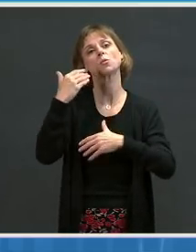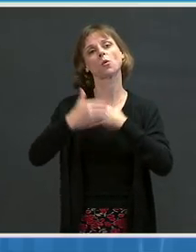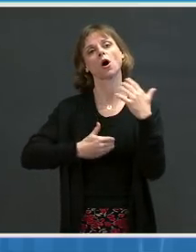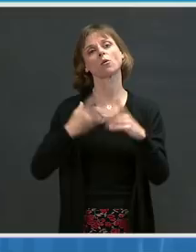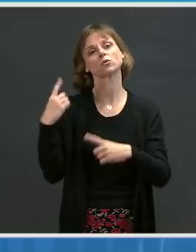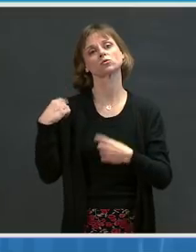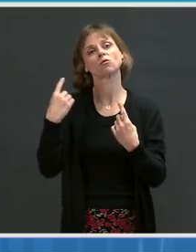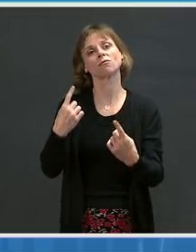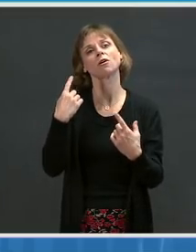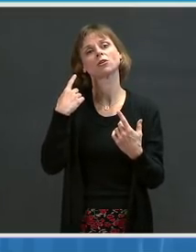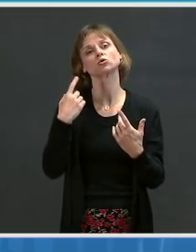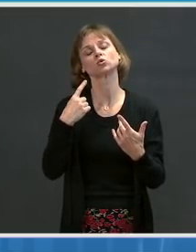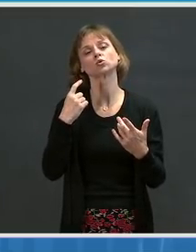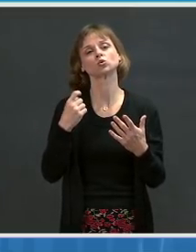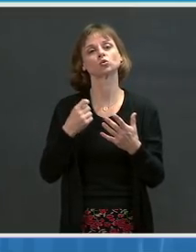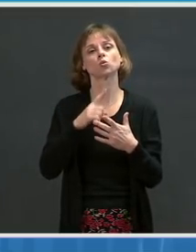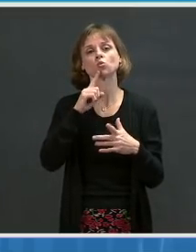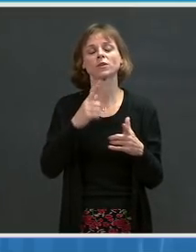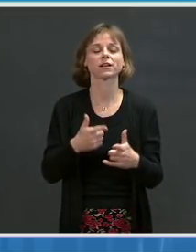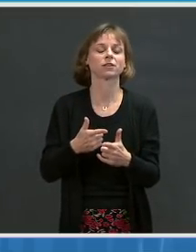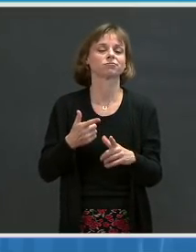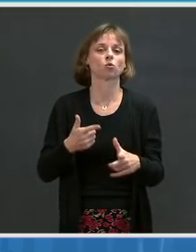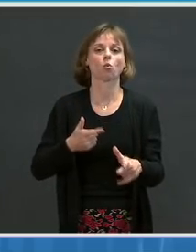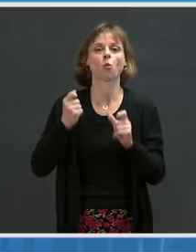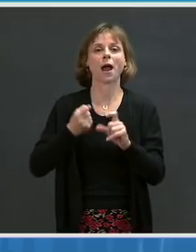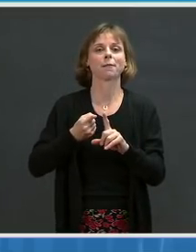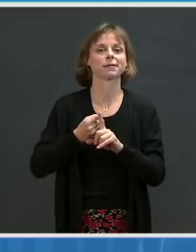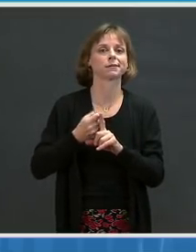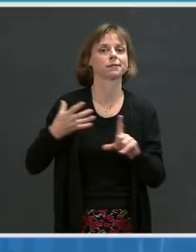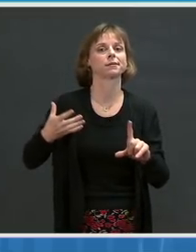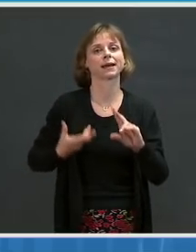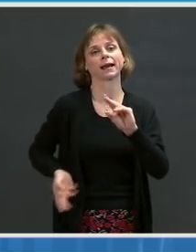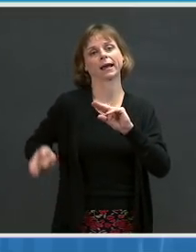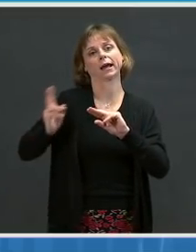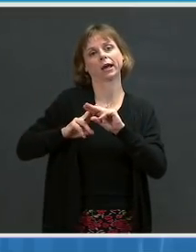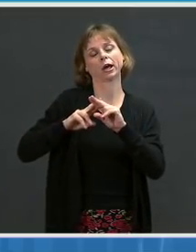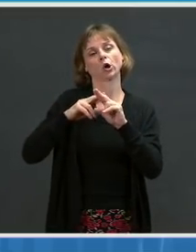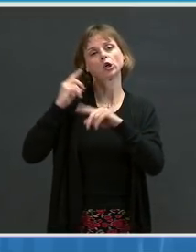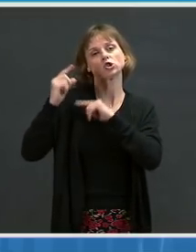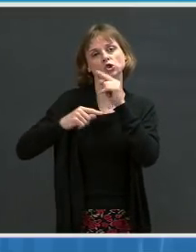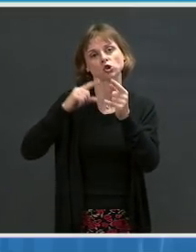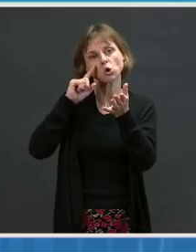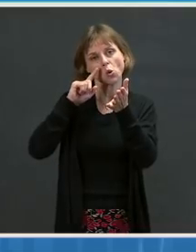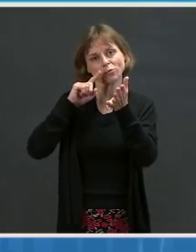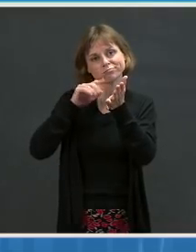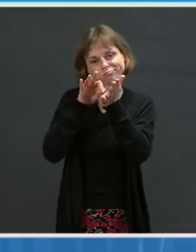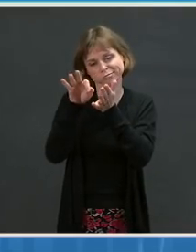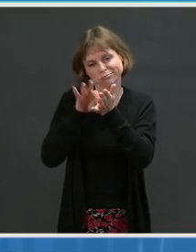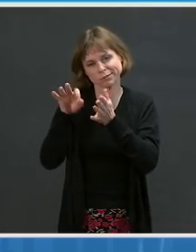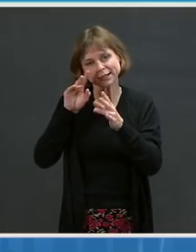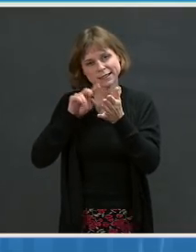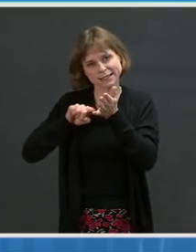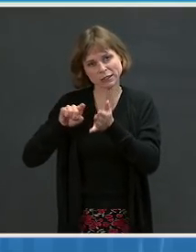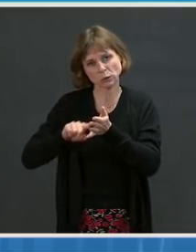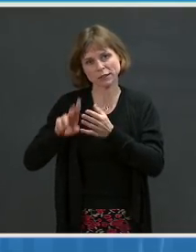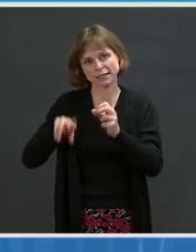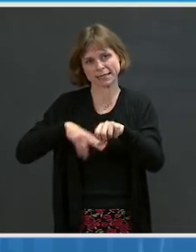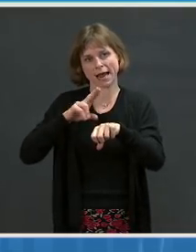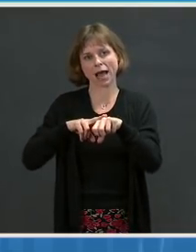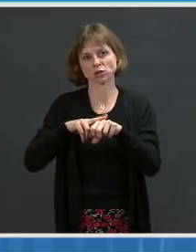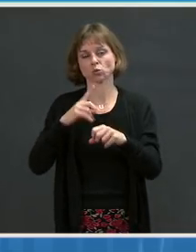to rapidly expand genomic sequencing nationally, including through our $200 million investment announced last week.